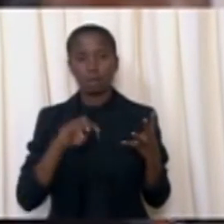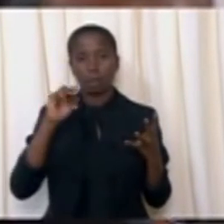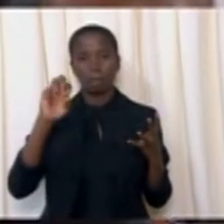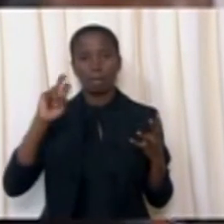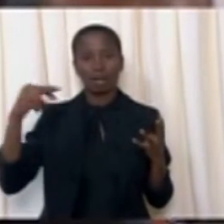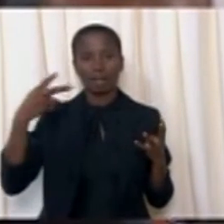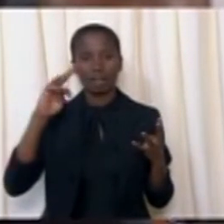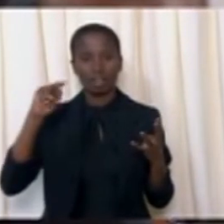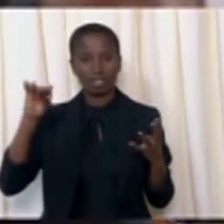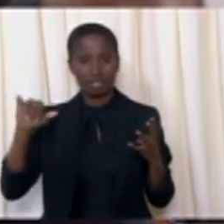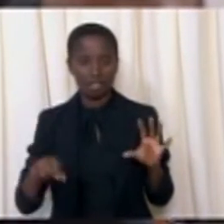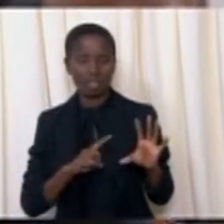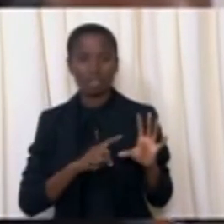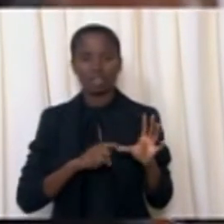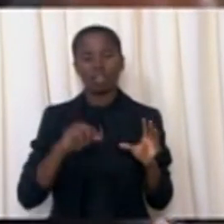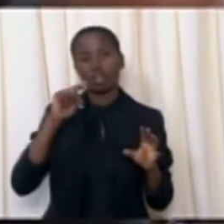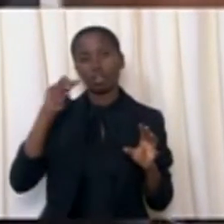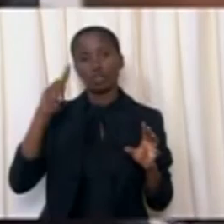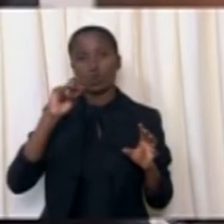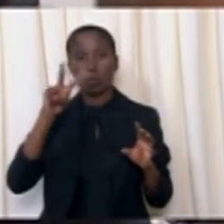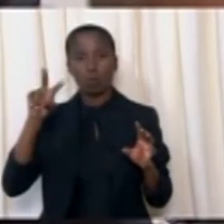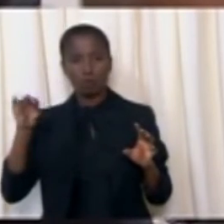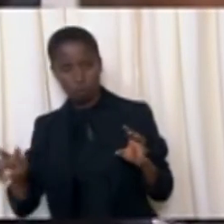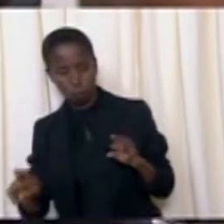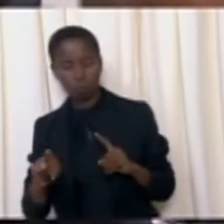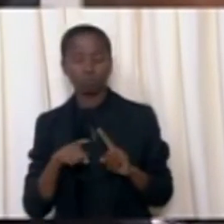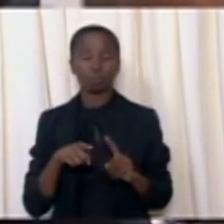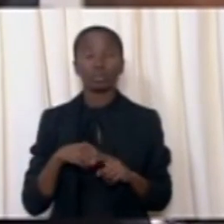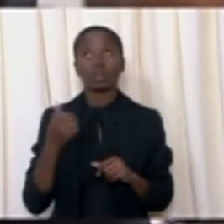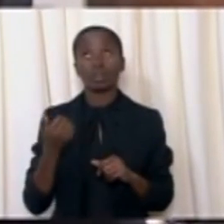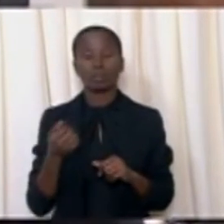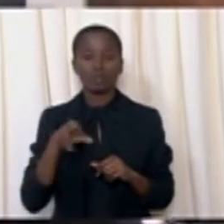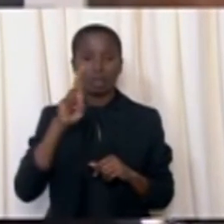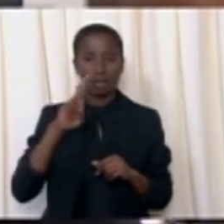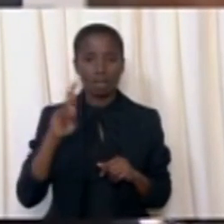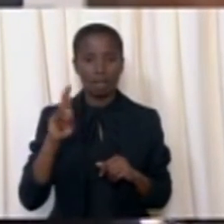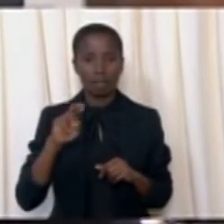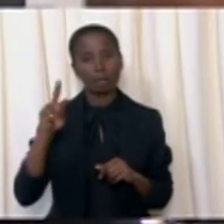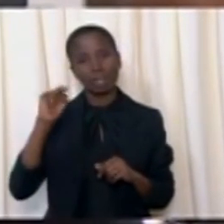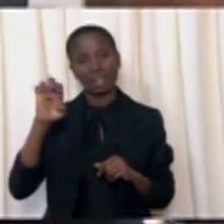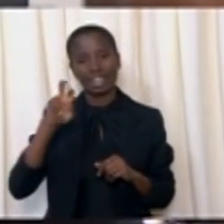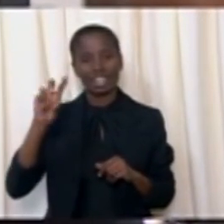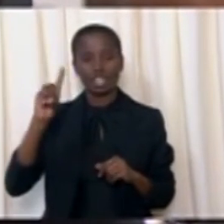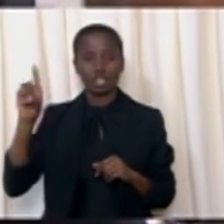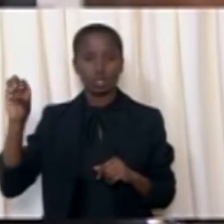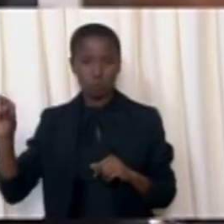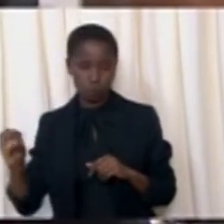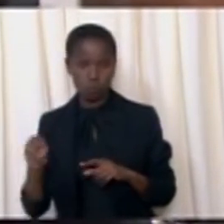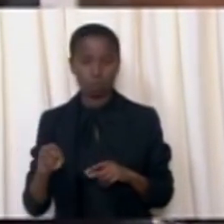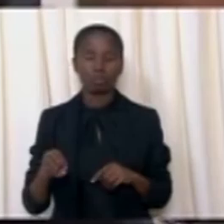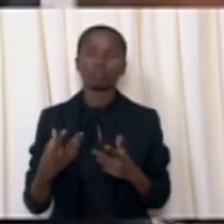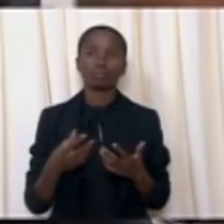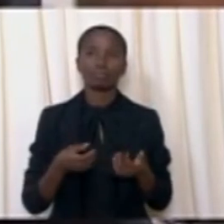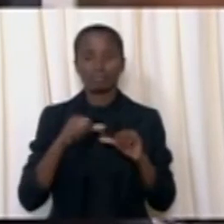Ndlofu, Ms. Pamela Mondiwa, Mr. Ravi Naidu, Professor Fiona Trigena,